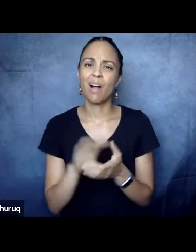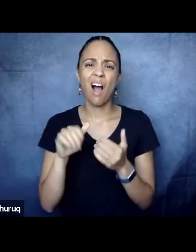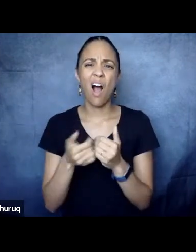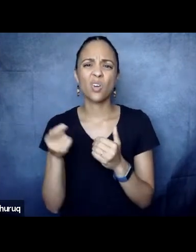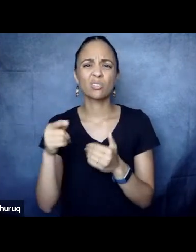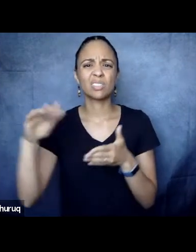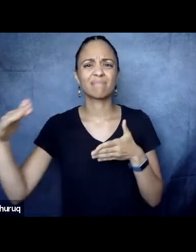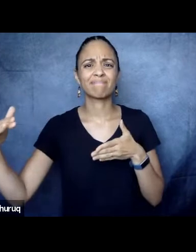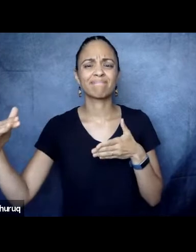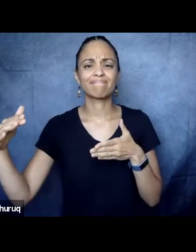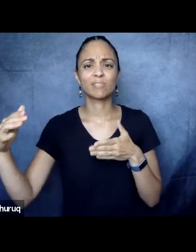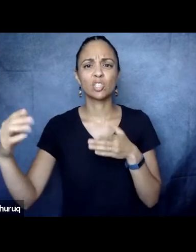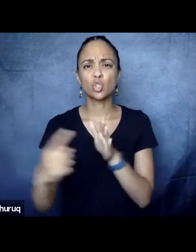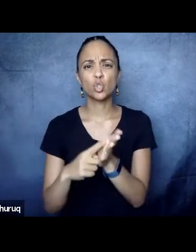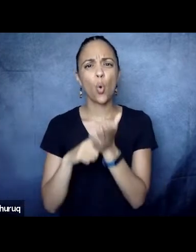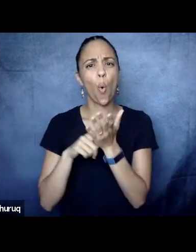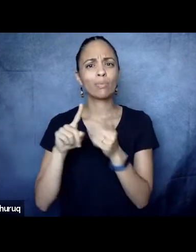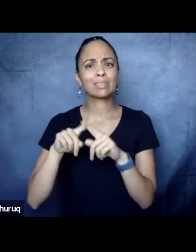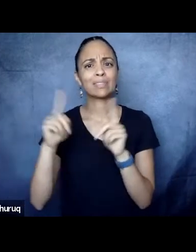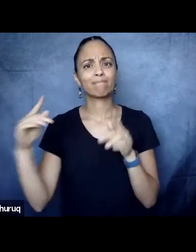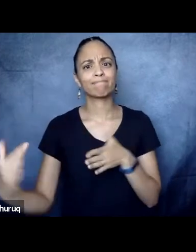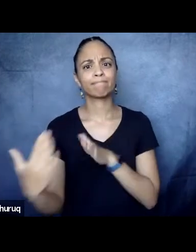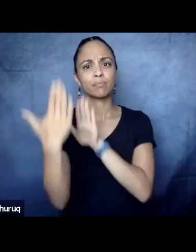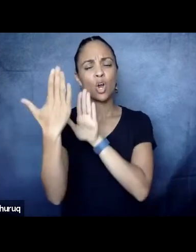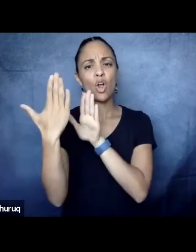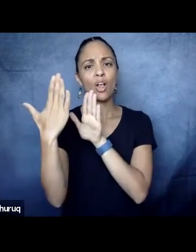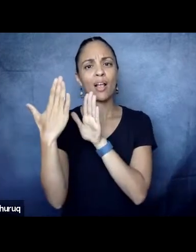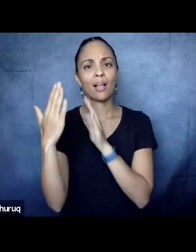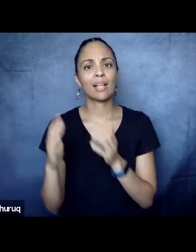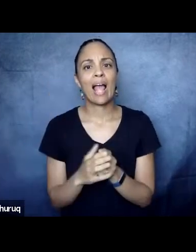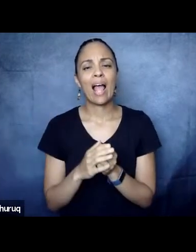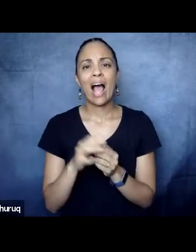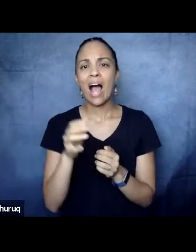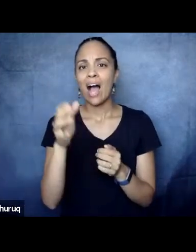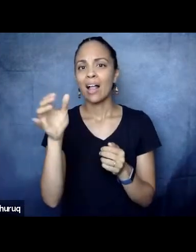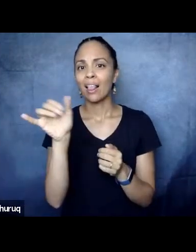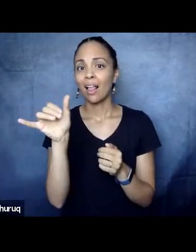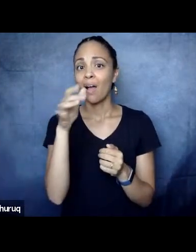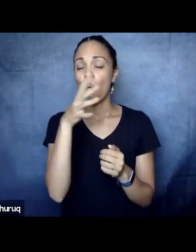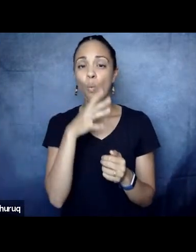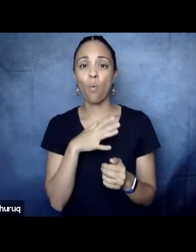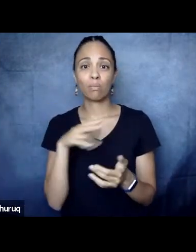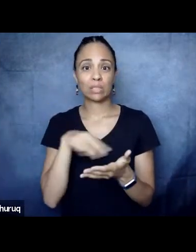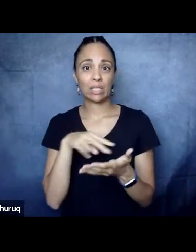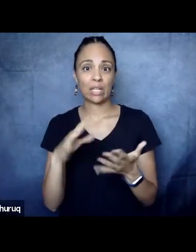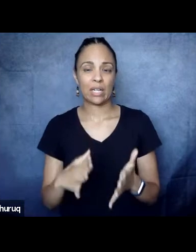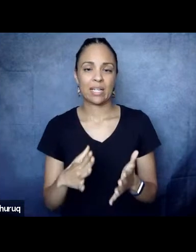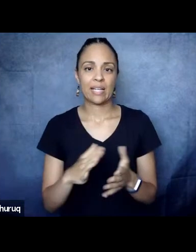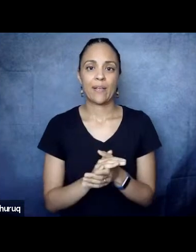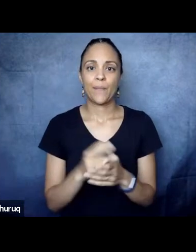view as an artist, as a woman is Jawole Willerjo-Zahler from Urban Bush Women.